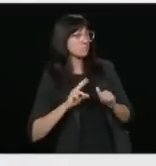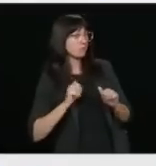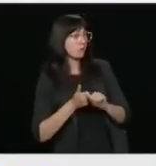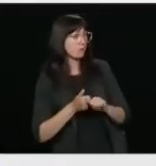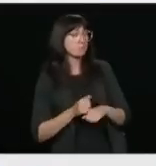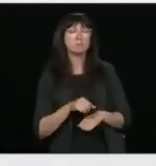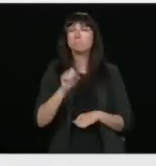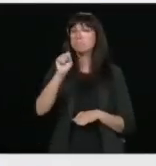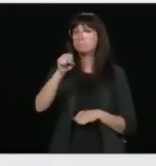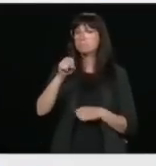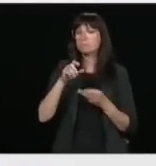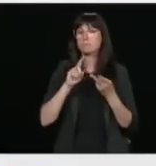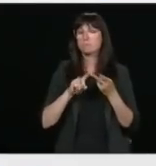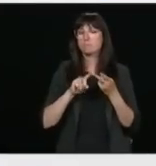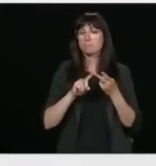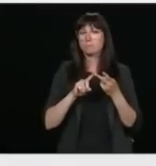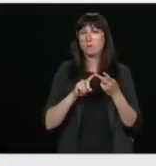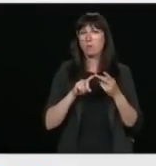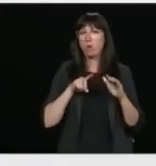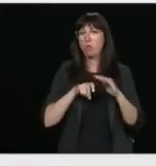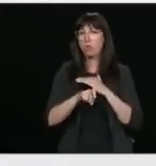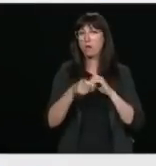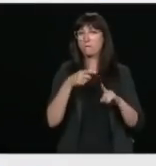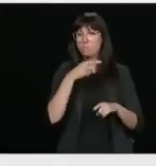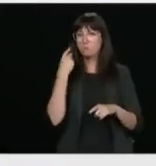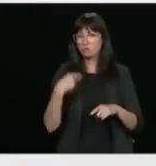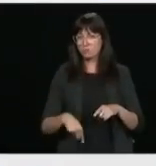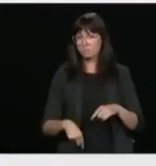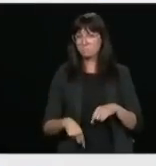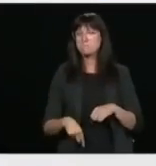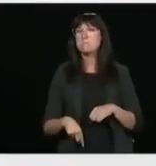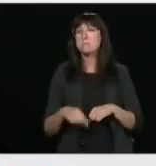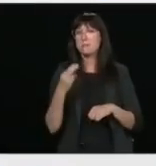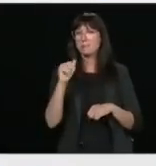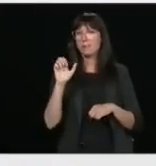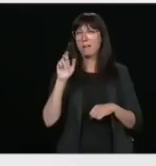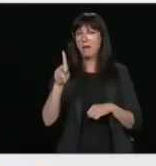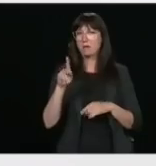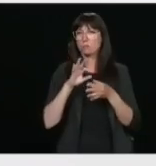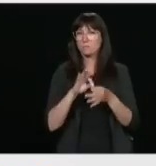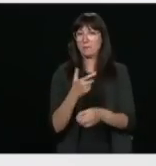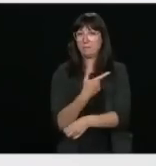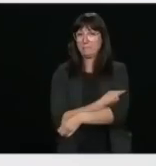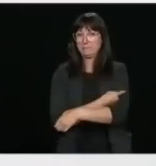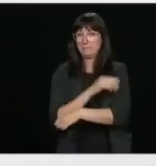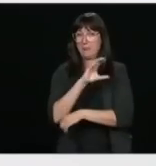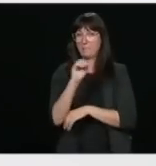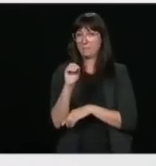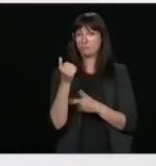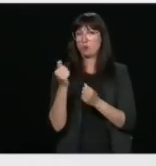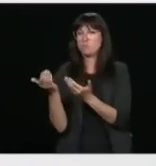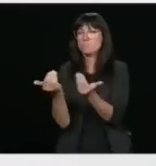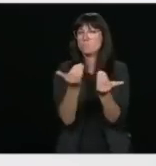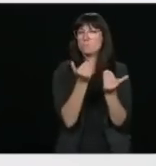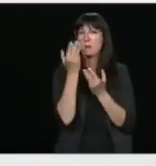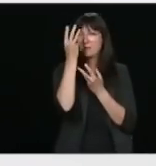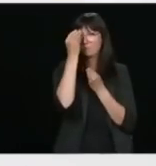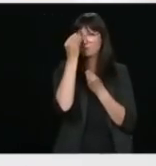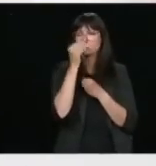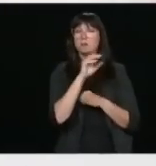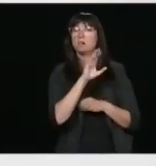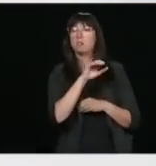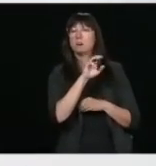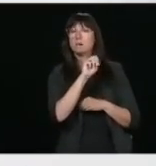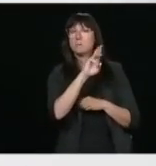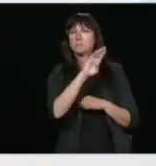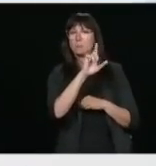today from Russia allegedly going after vaccine companies to get information about that. Mr. Blair, what's your reaction to that, and how concerned